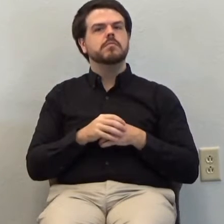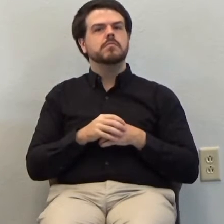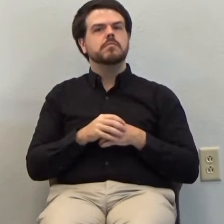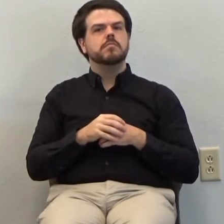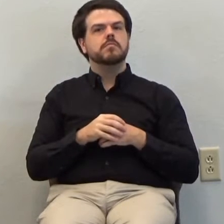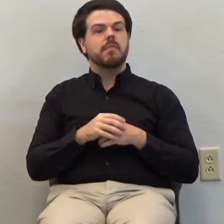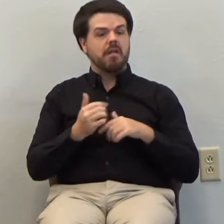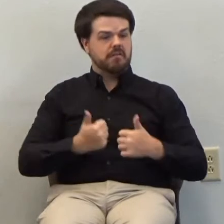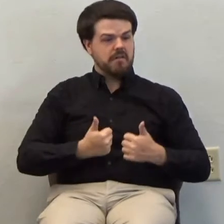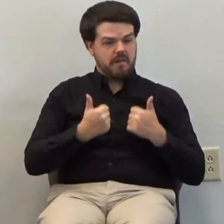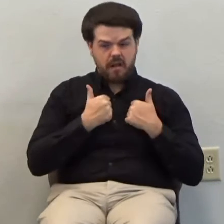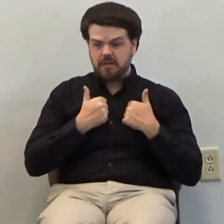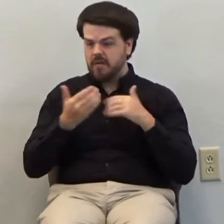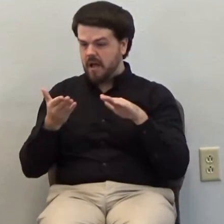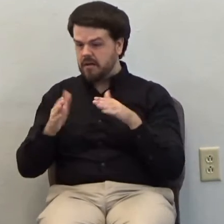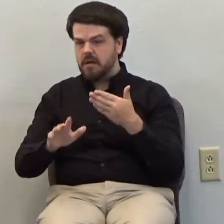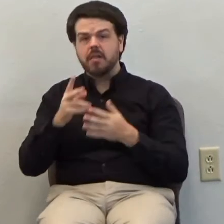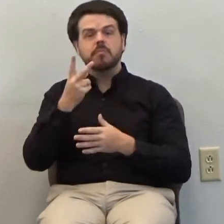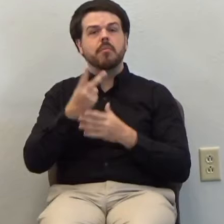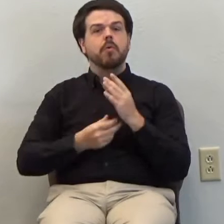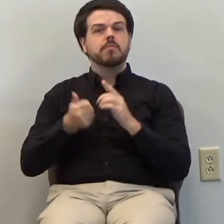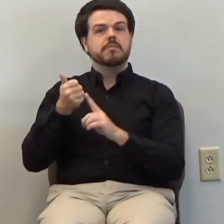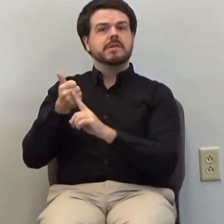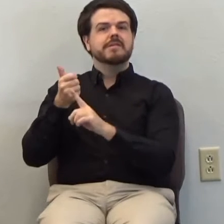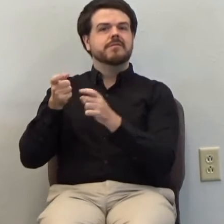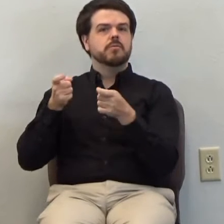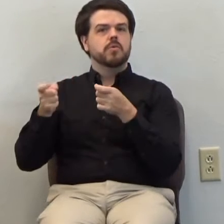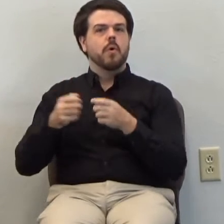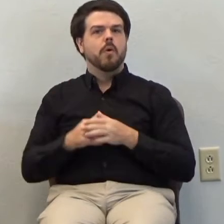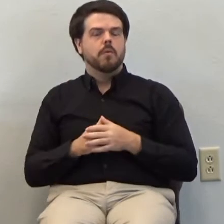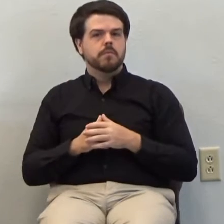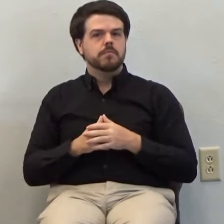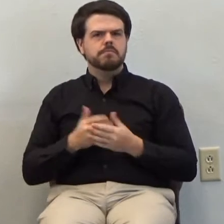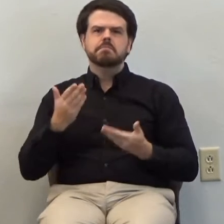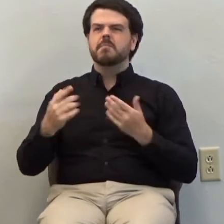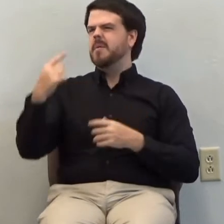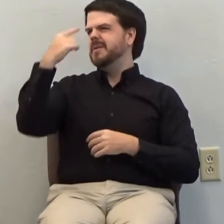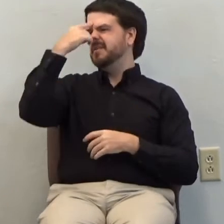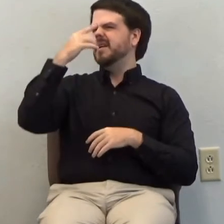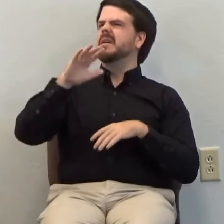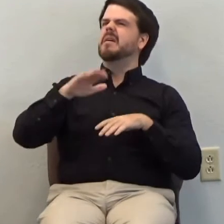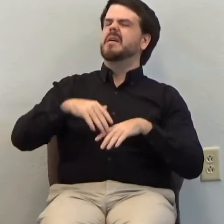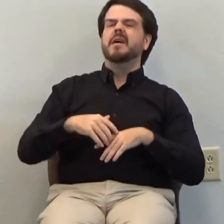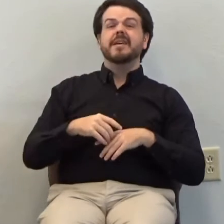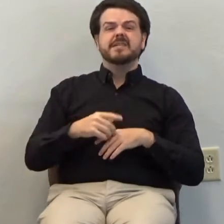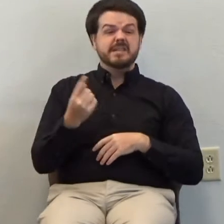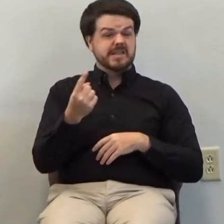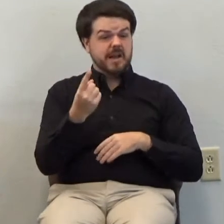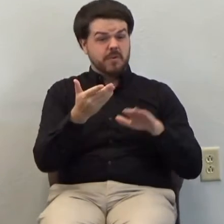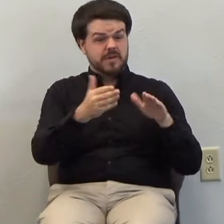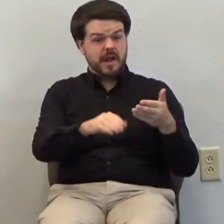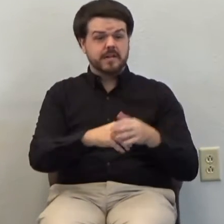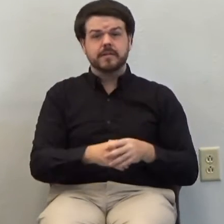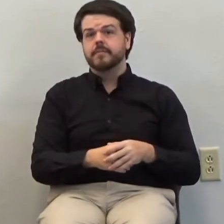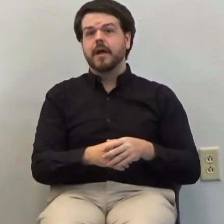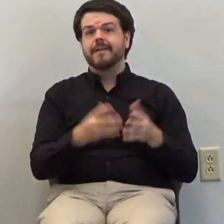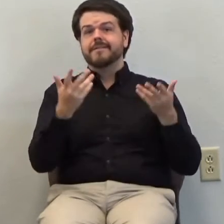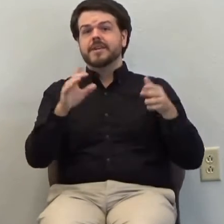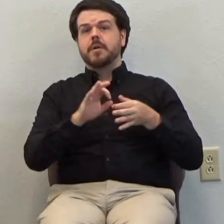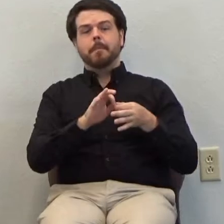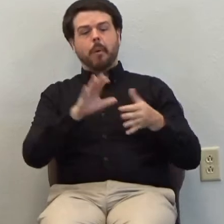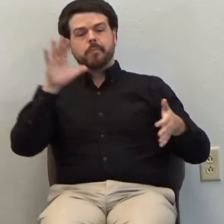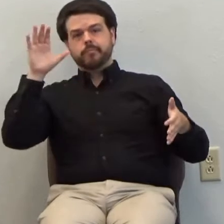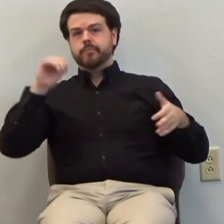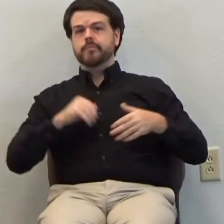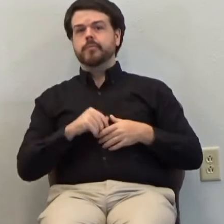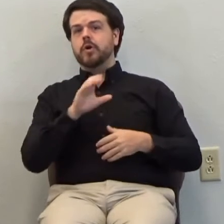death and life. We might think that, well, when someone dies and that's it, Christ has nothing to do